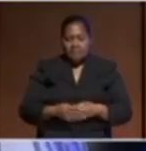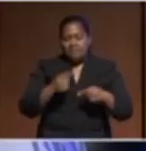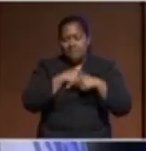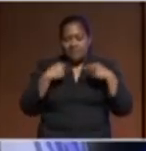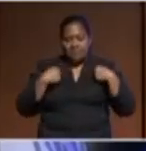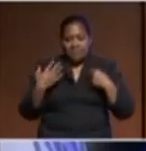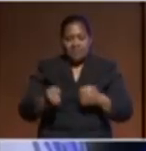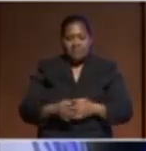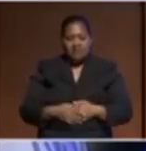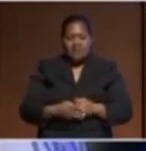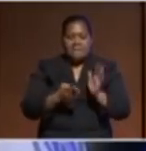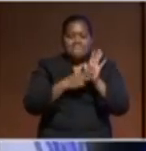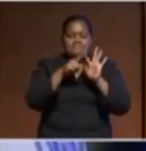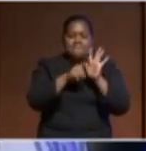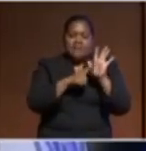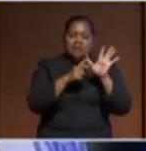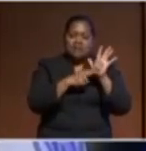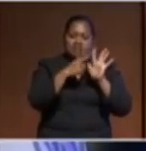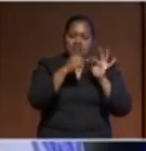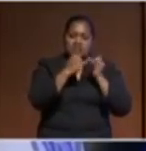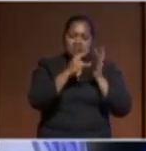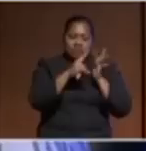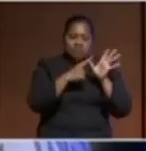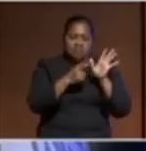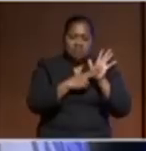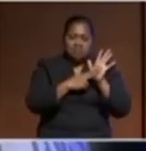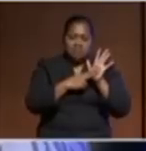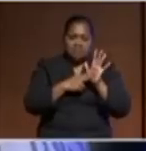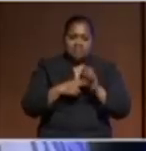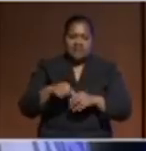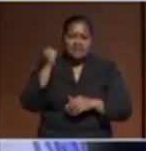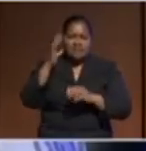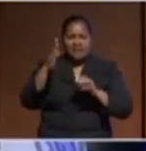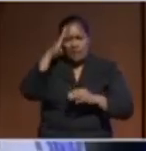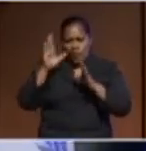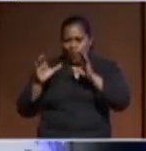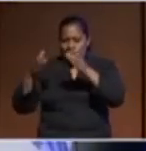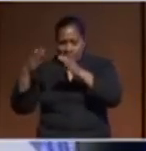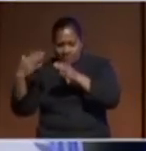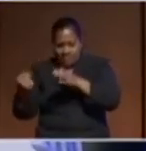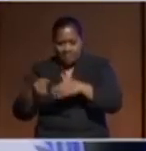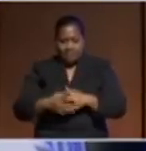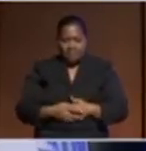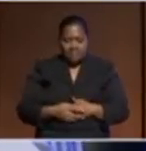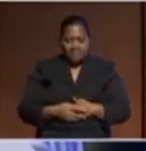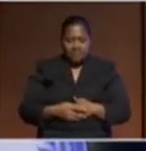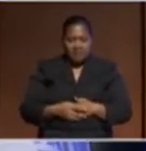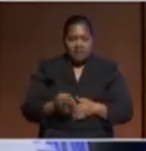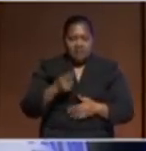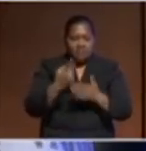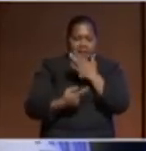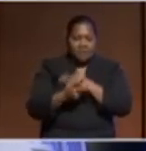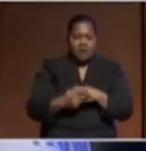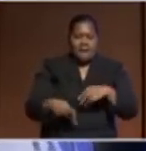spearhead group we had a small states group and somehow the Polynesians felt like